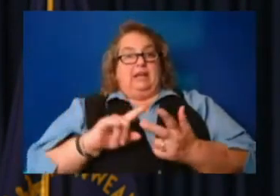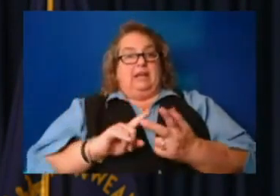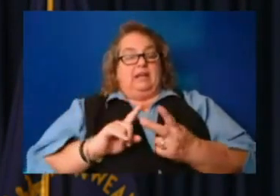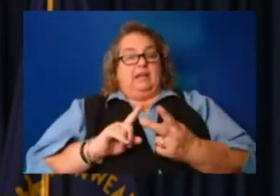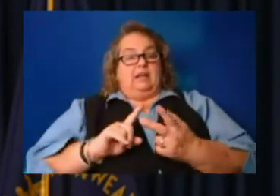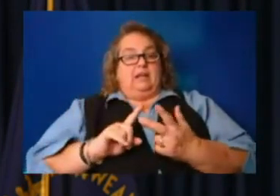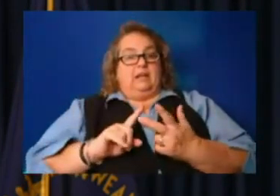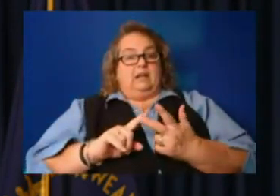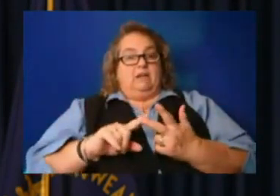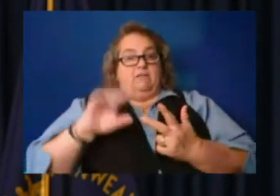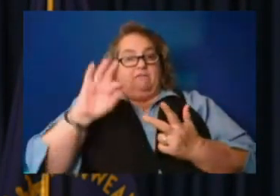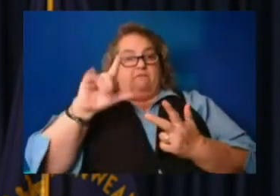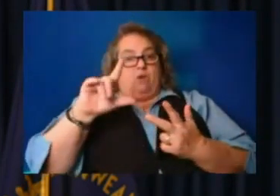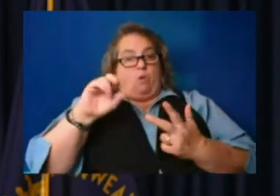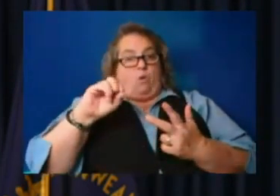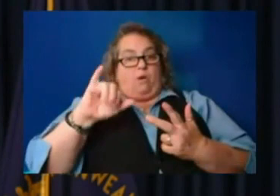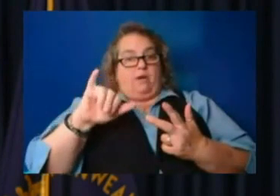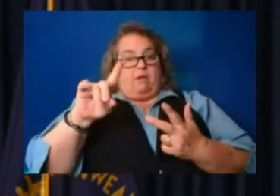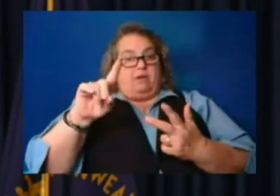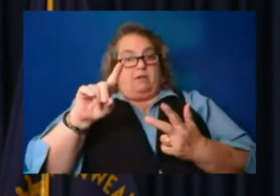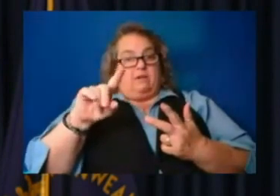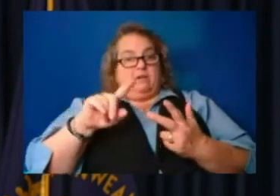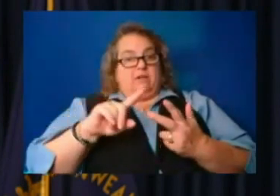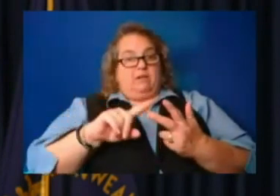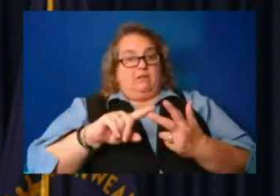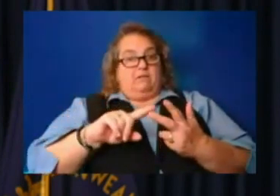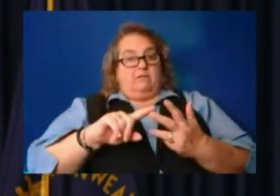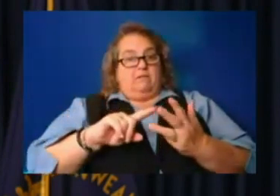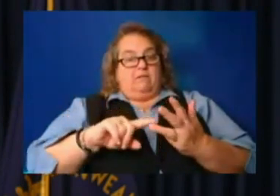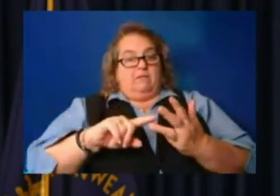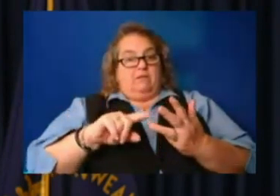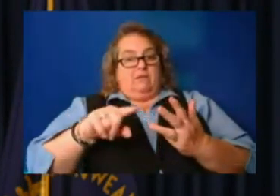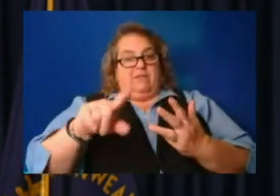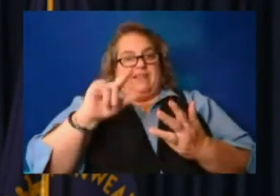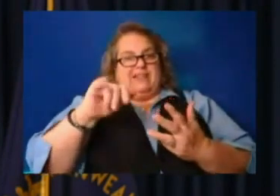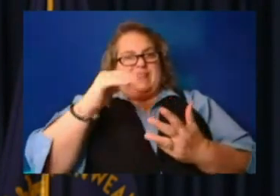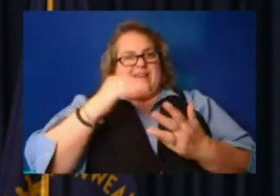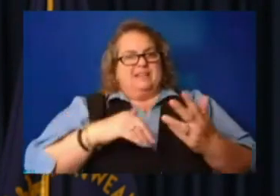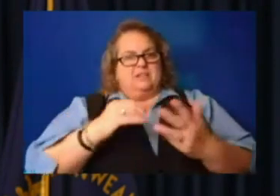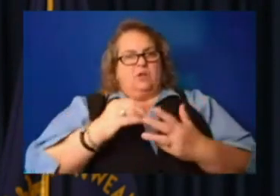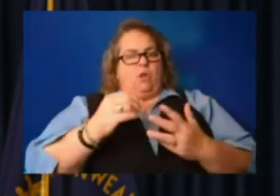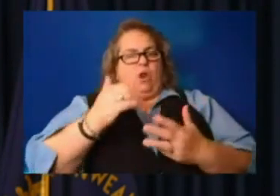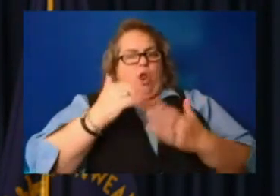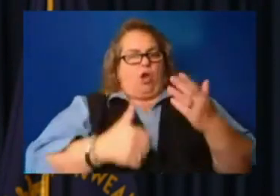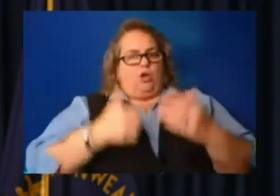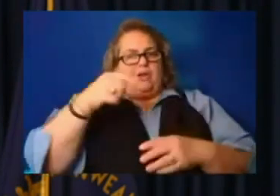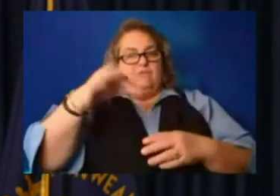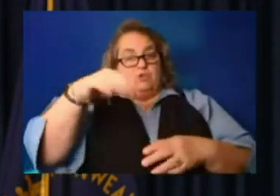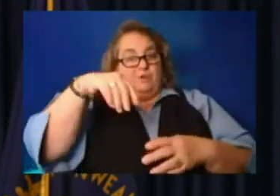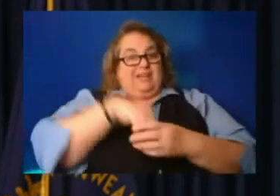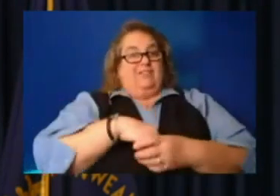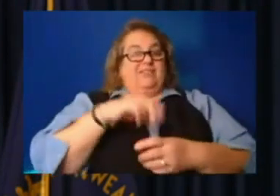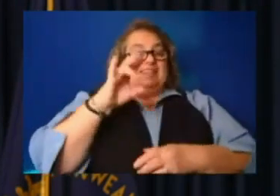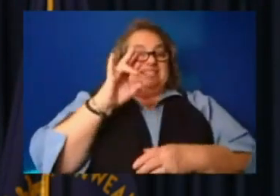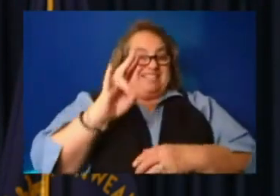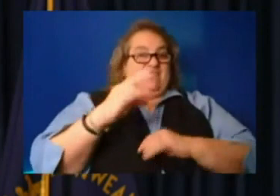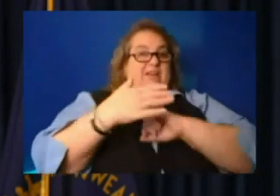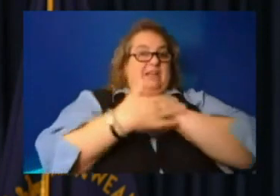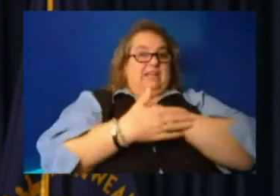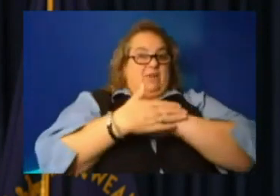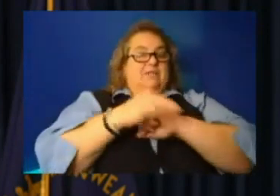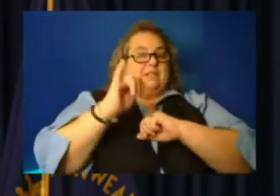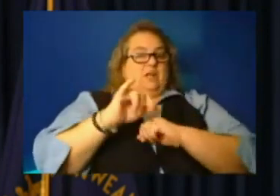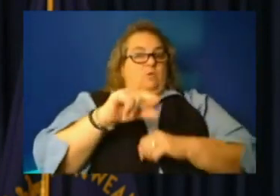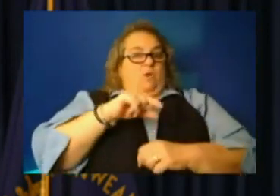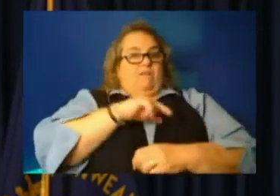Floyd with this, this, this list is actually a little bit longer. If you are in the seven counties that qualify for IA and